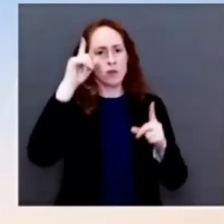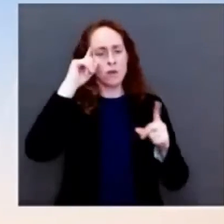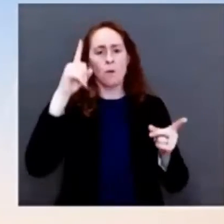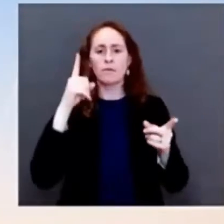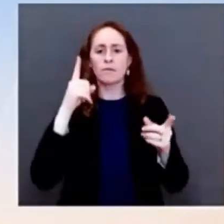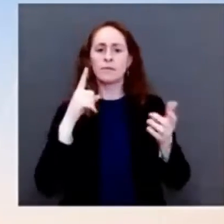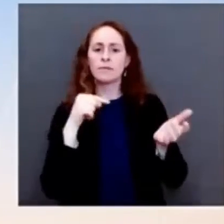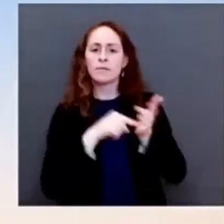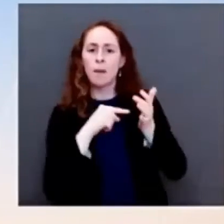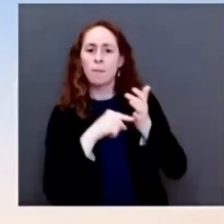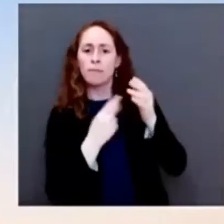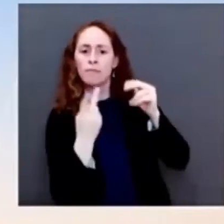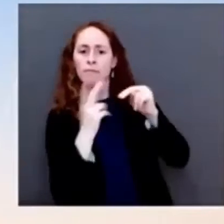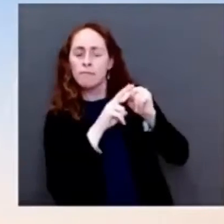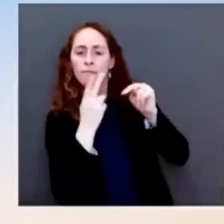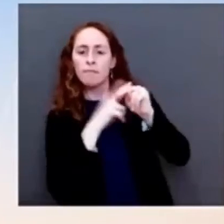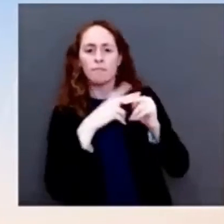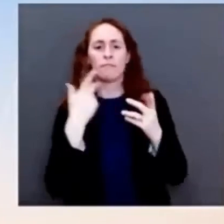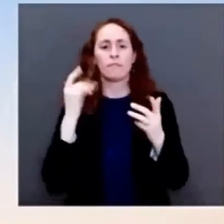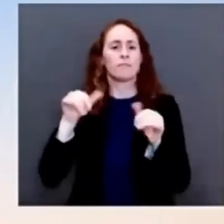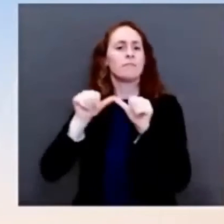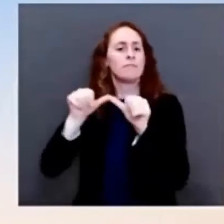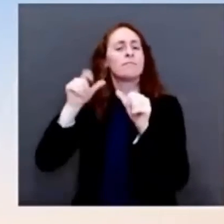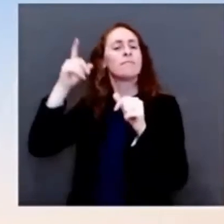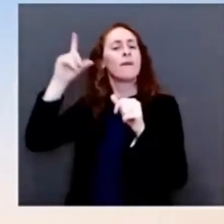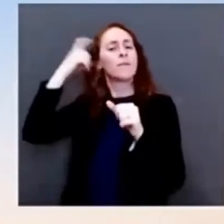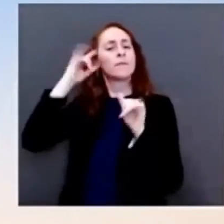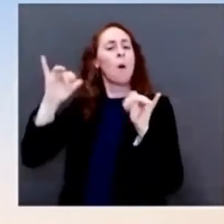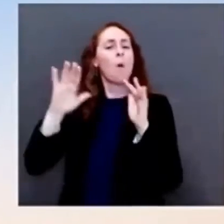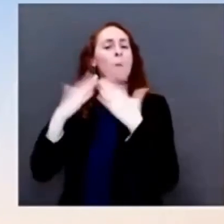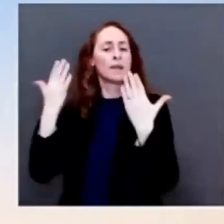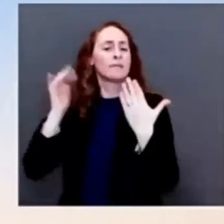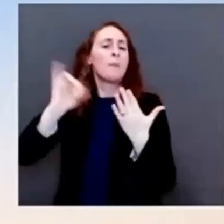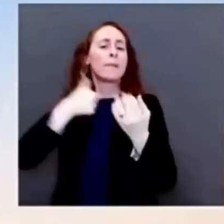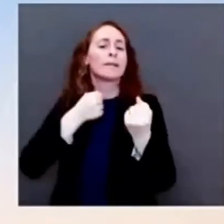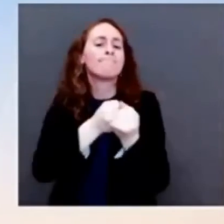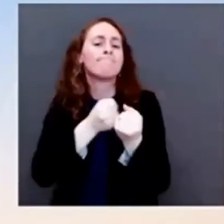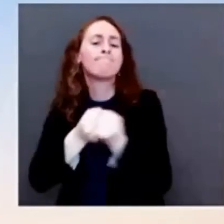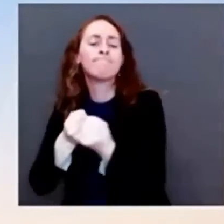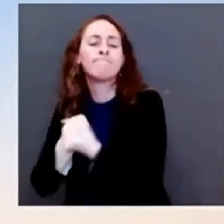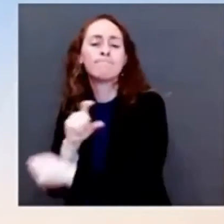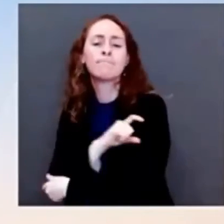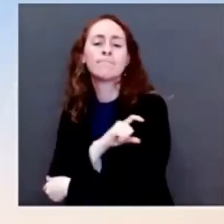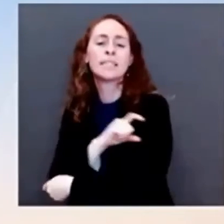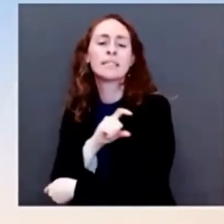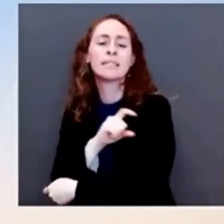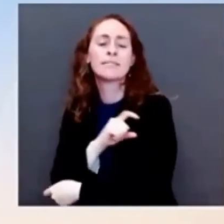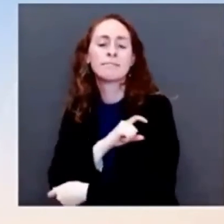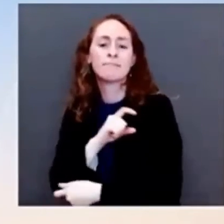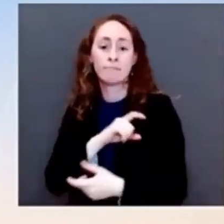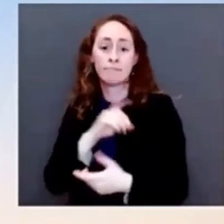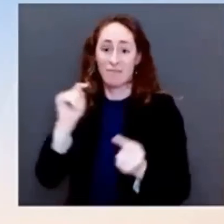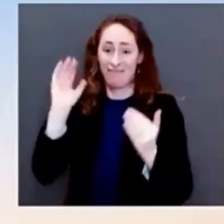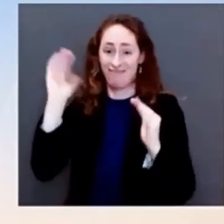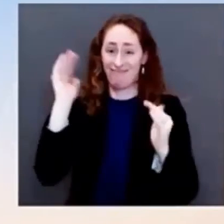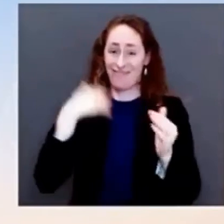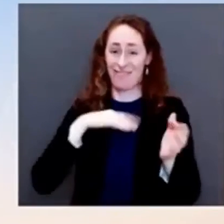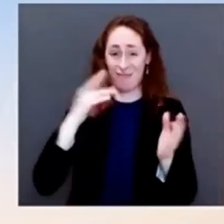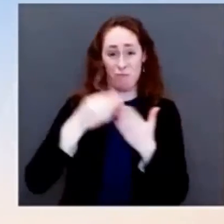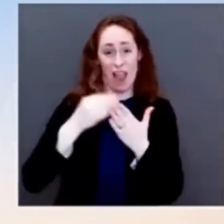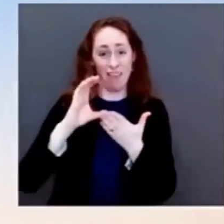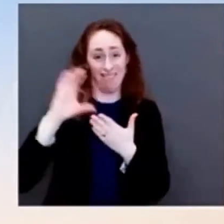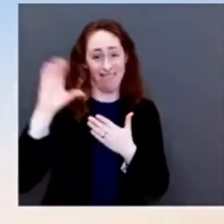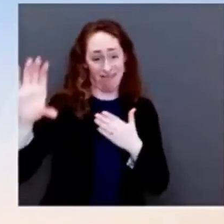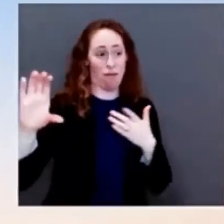and a significant increase from former President Trump and something the President supports. The And then, is there any concern that not having an ATF nominee while all this is going on